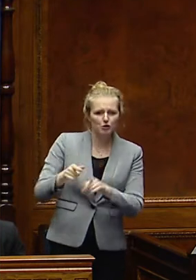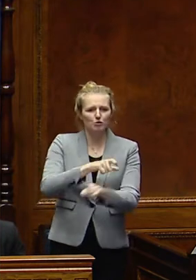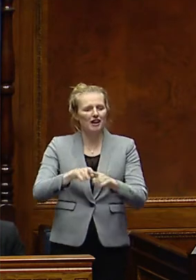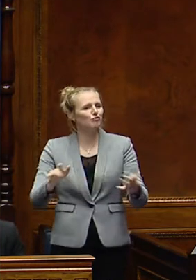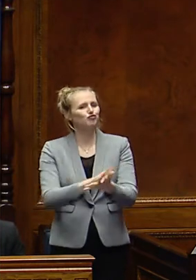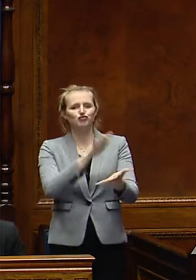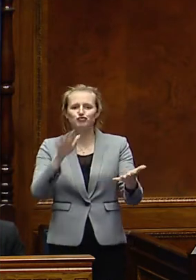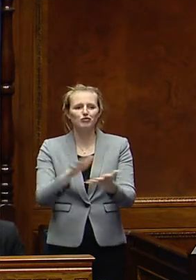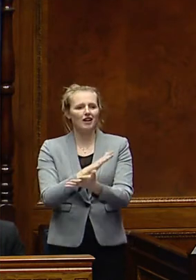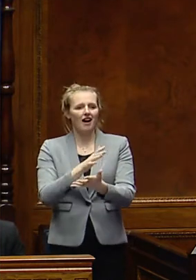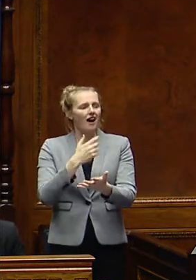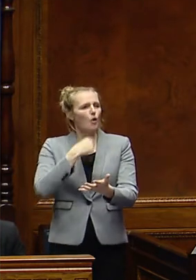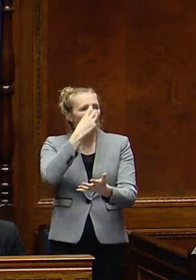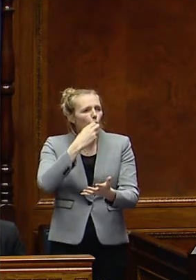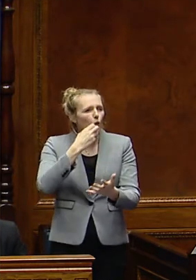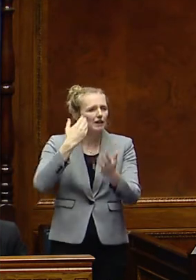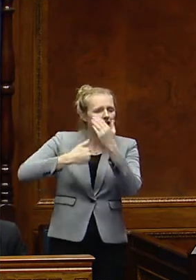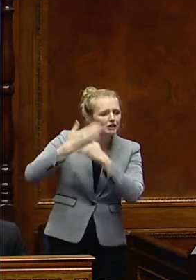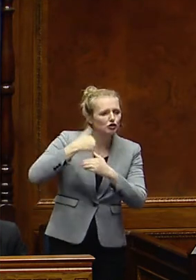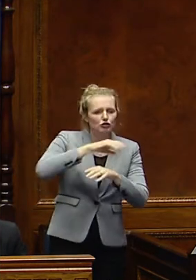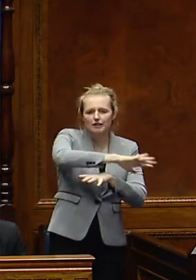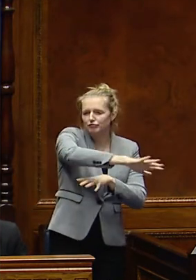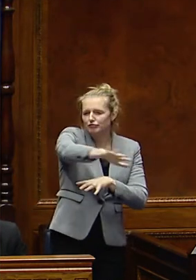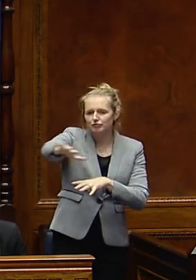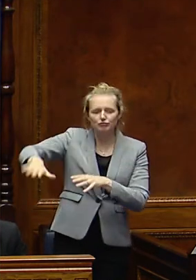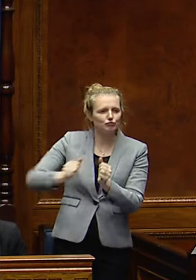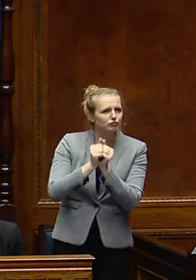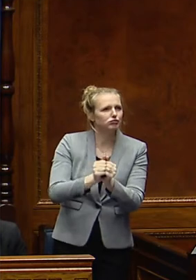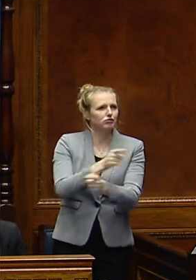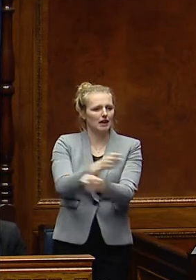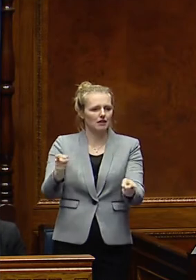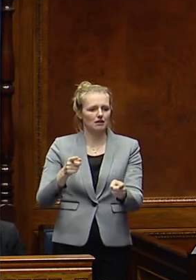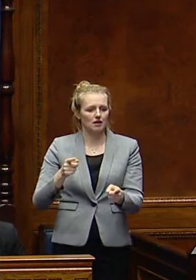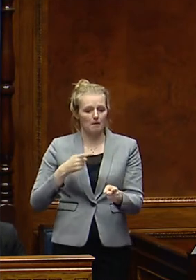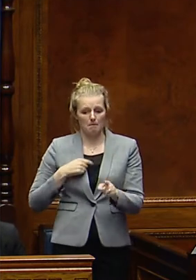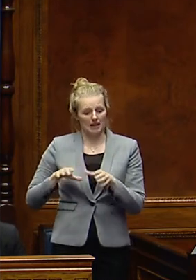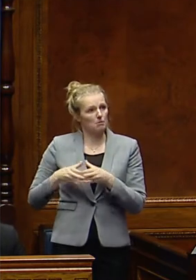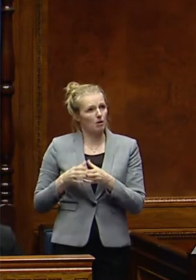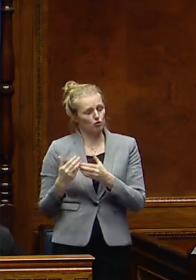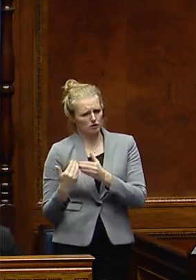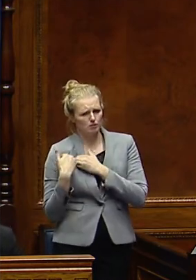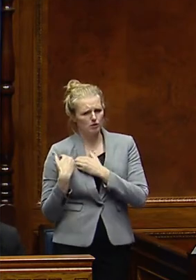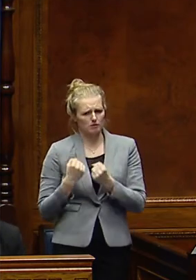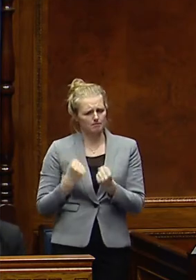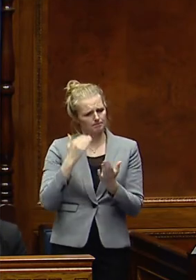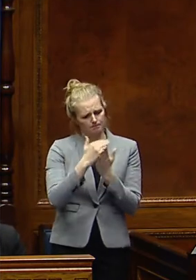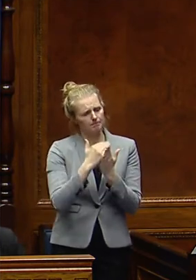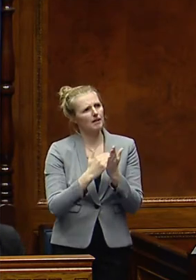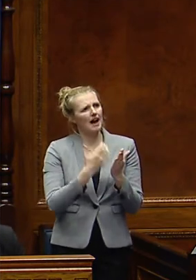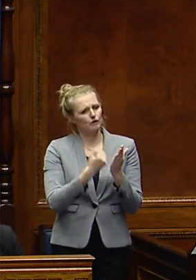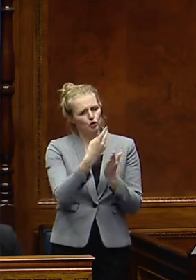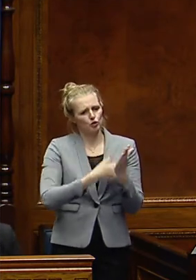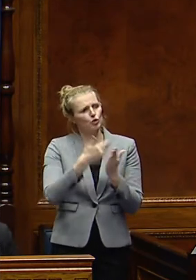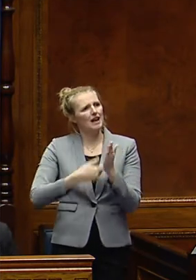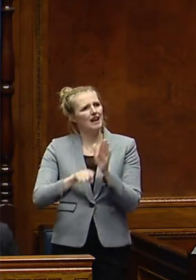and realise the value of our historic environment. My Department's relevant powers and responsibilities are set out in two pieces of